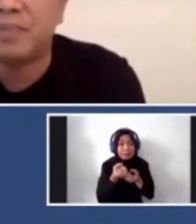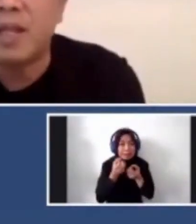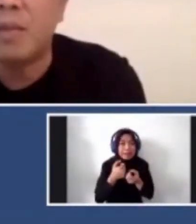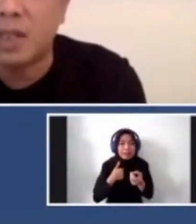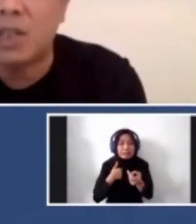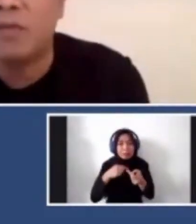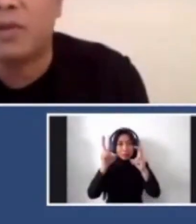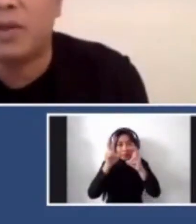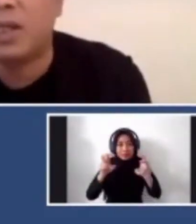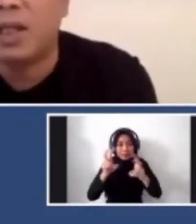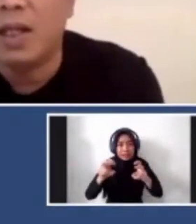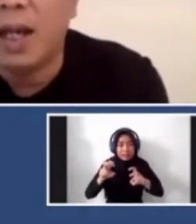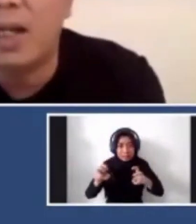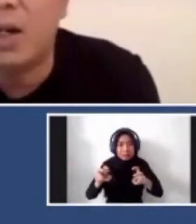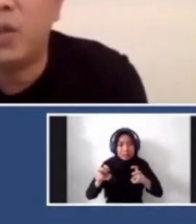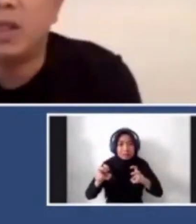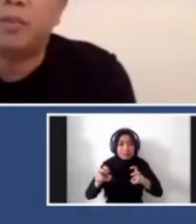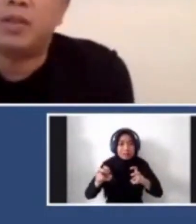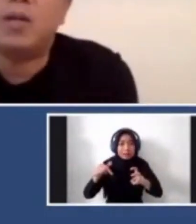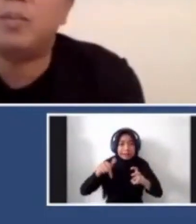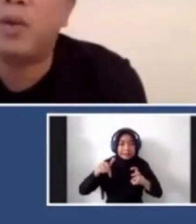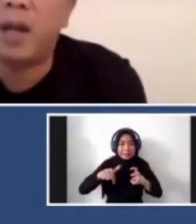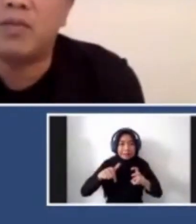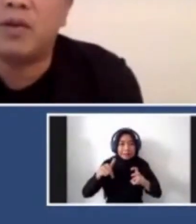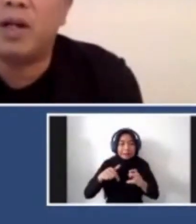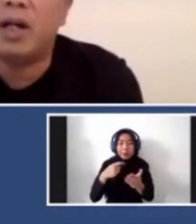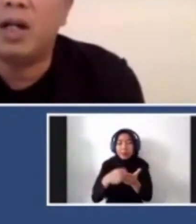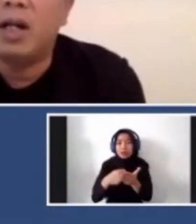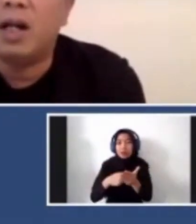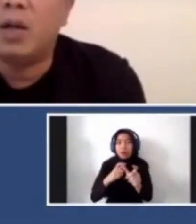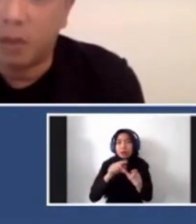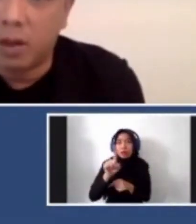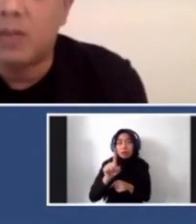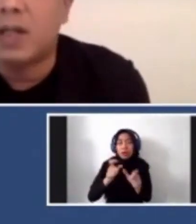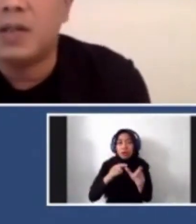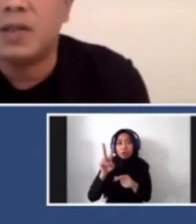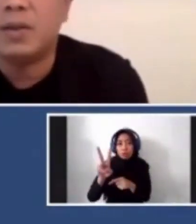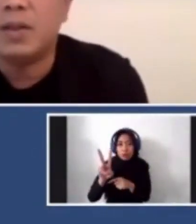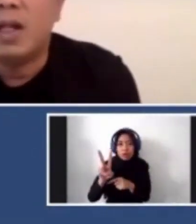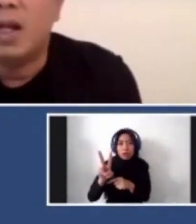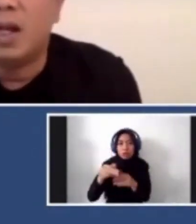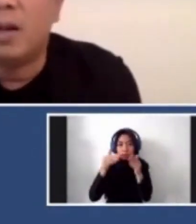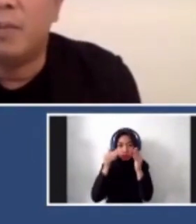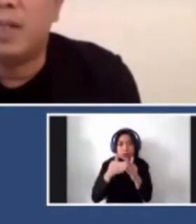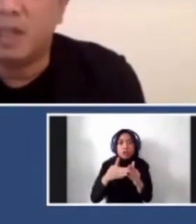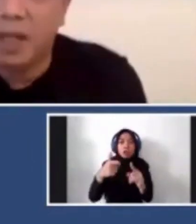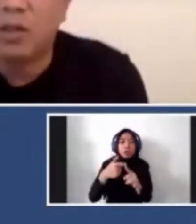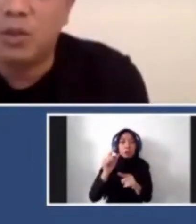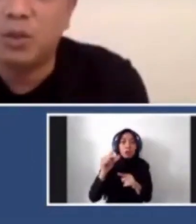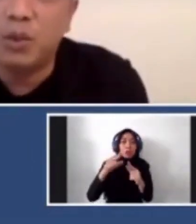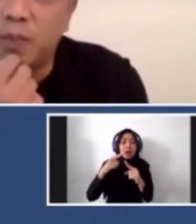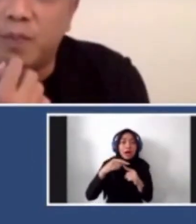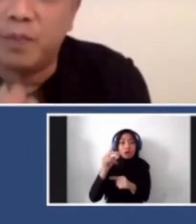I'm still teaching for the undergraduate and postgraduate programs for curatorial studies. I still